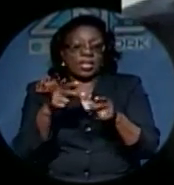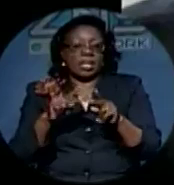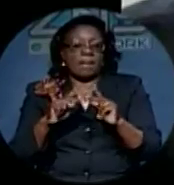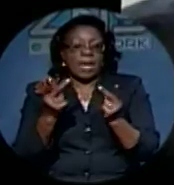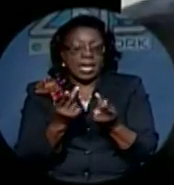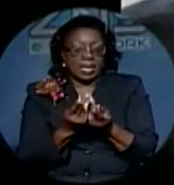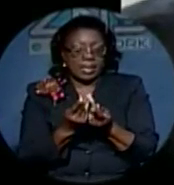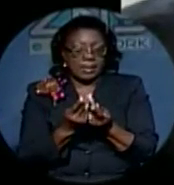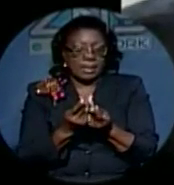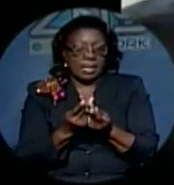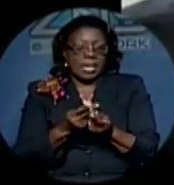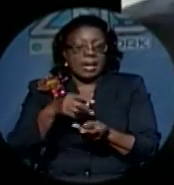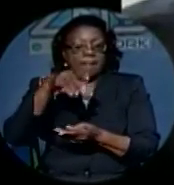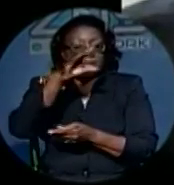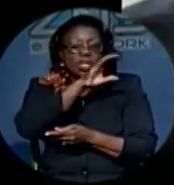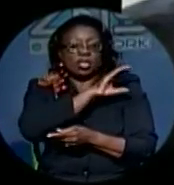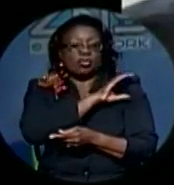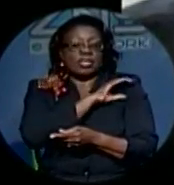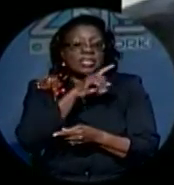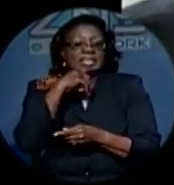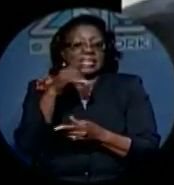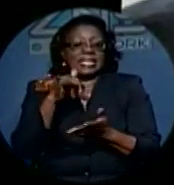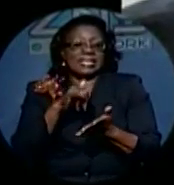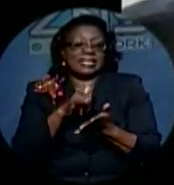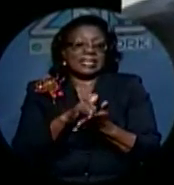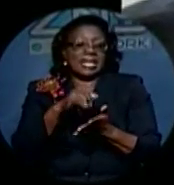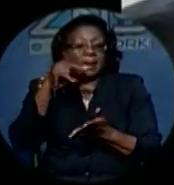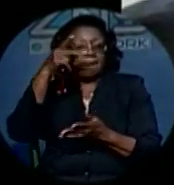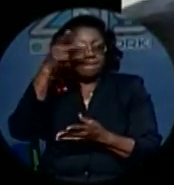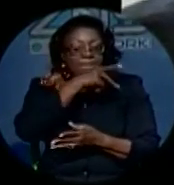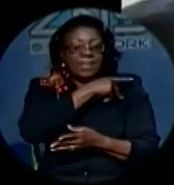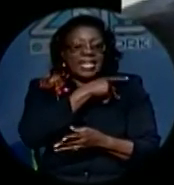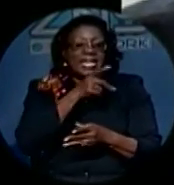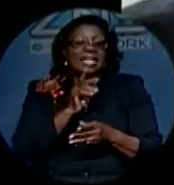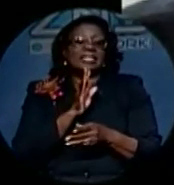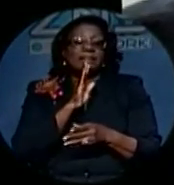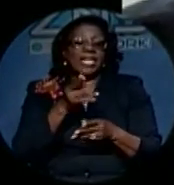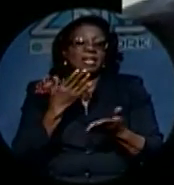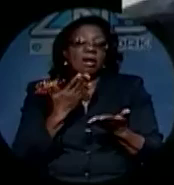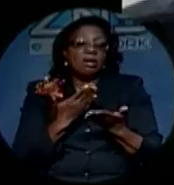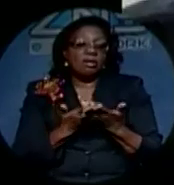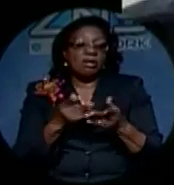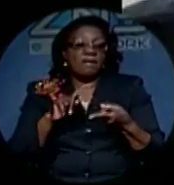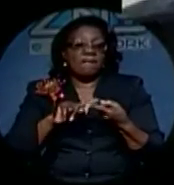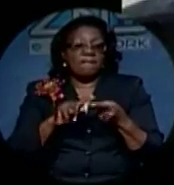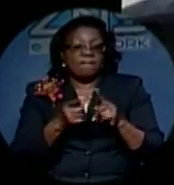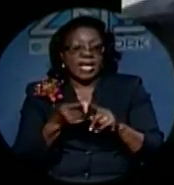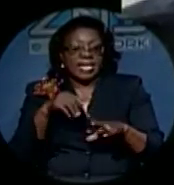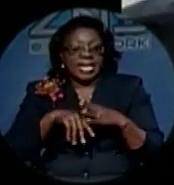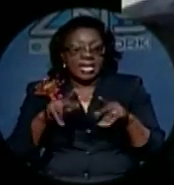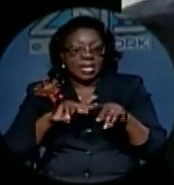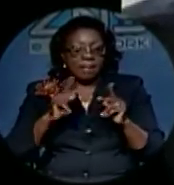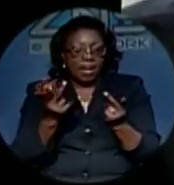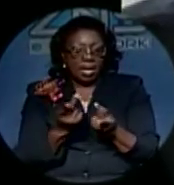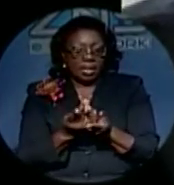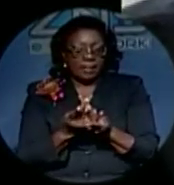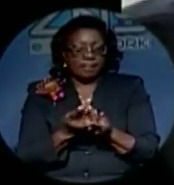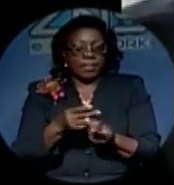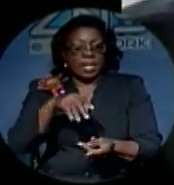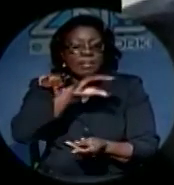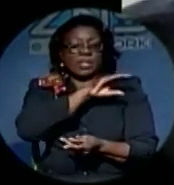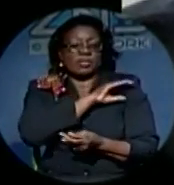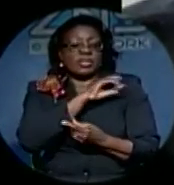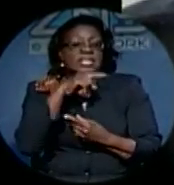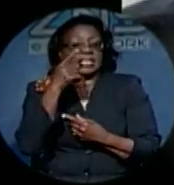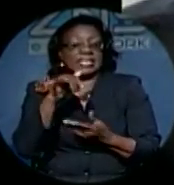said in a statement of his own that Peete has been a loyal and dependable ally in Parliament and the councils of the party. Mr. Christie said